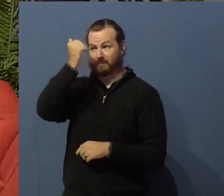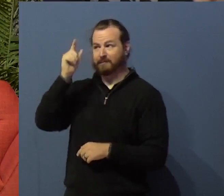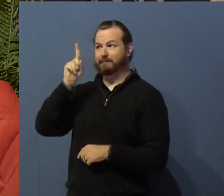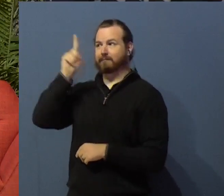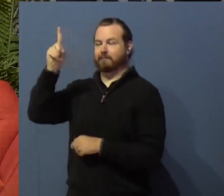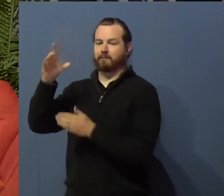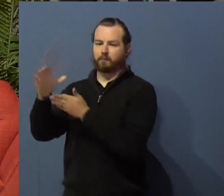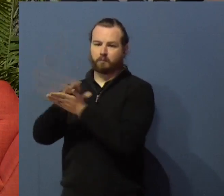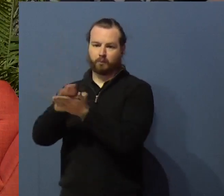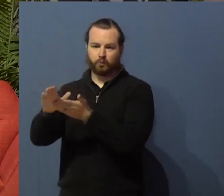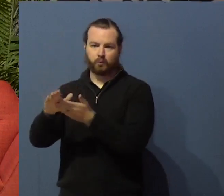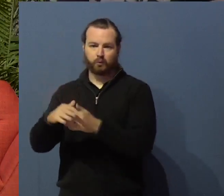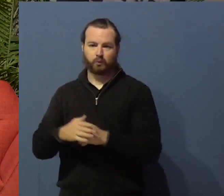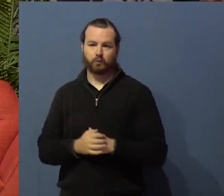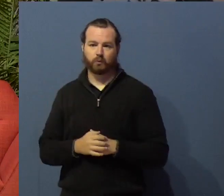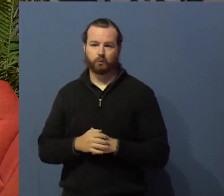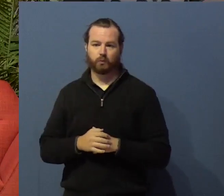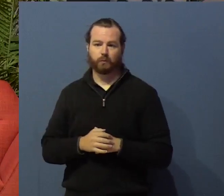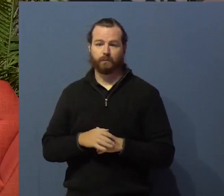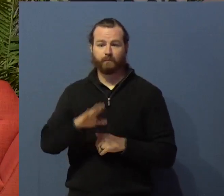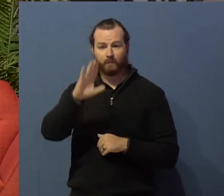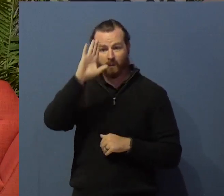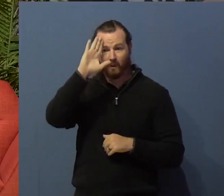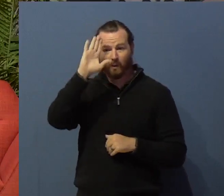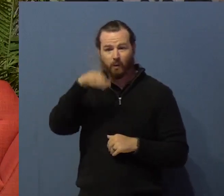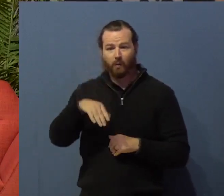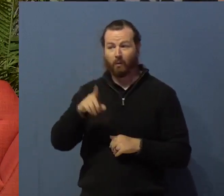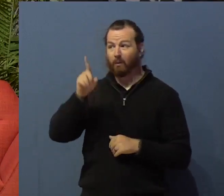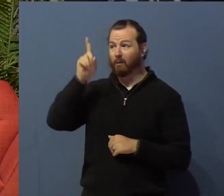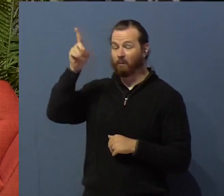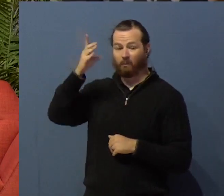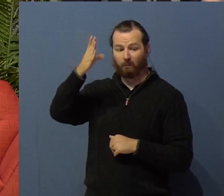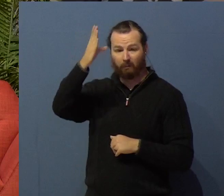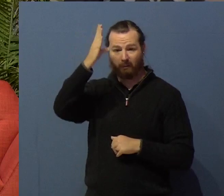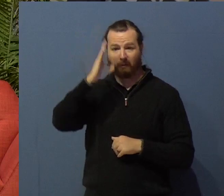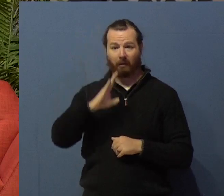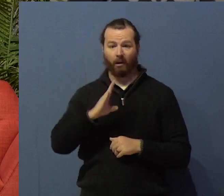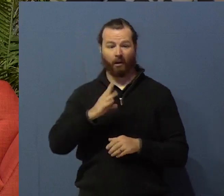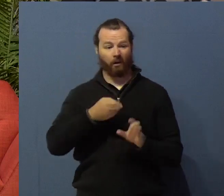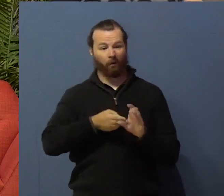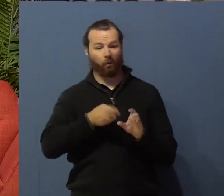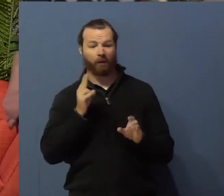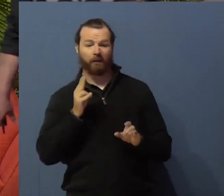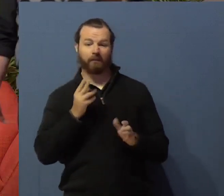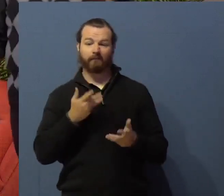We're not quite, God's not finished with us yet. We're not quite as we've appeared.